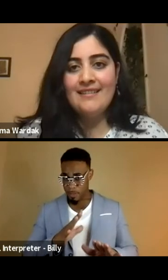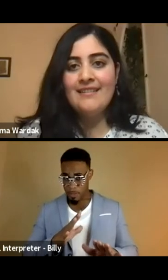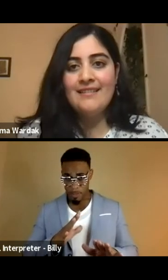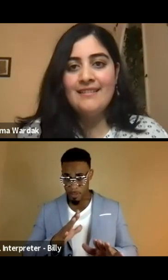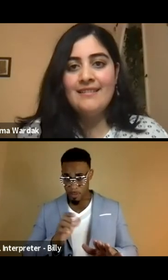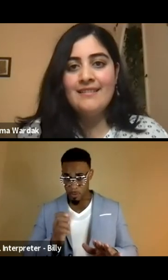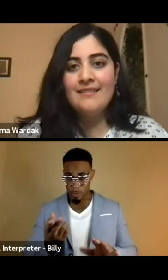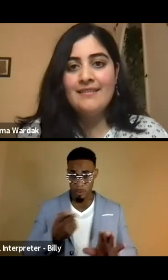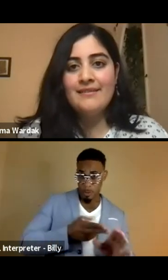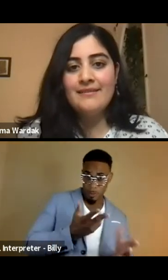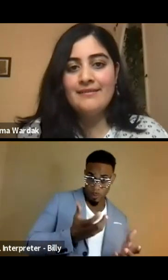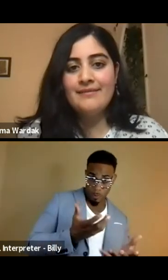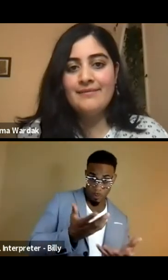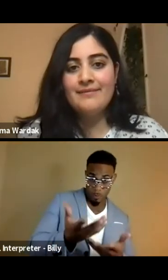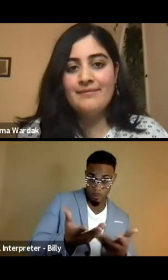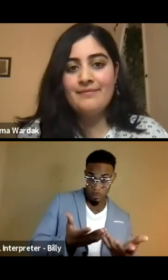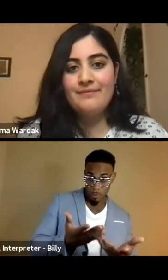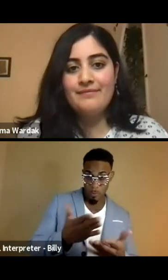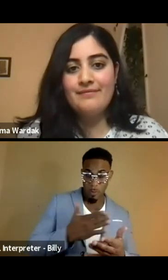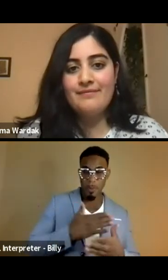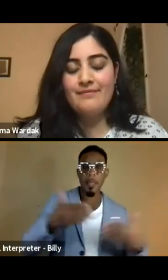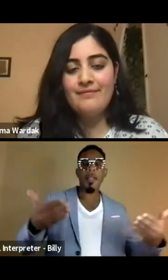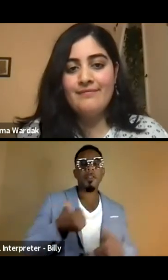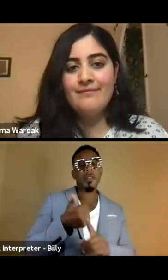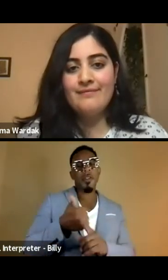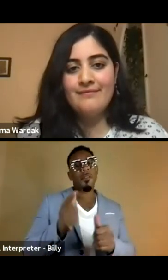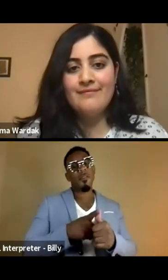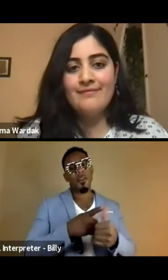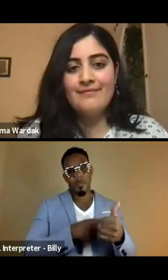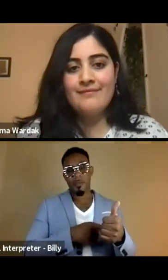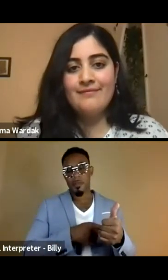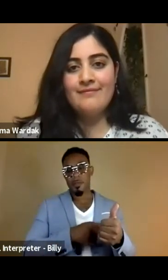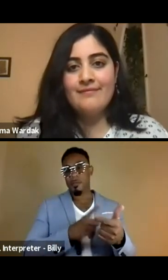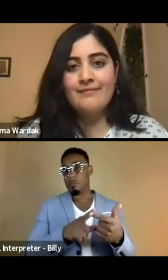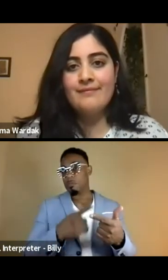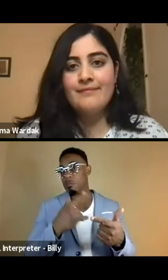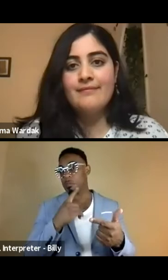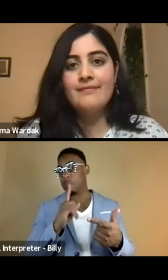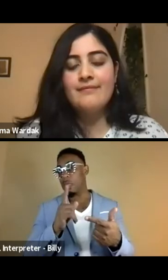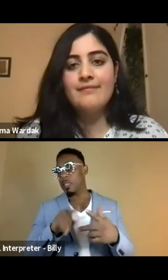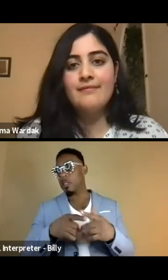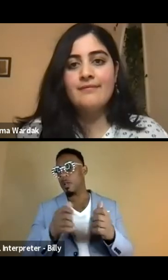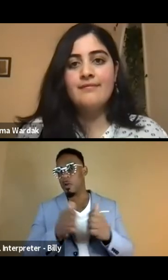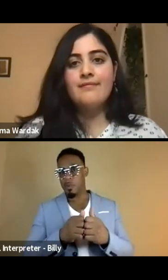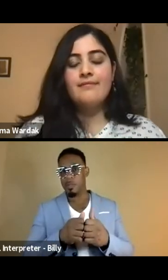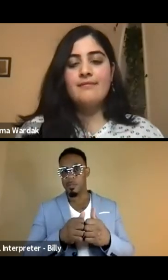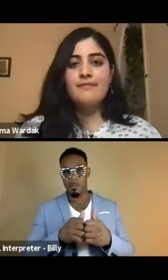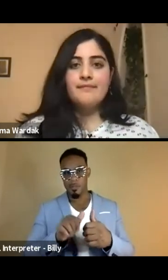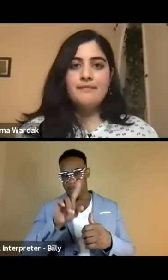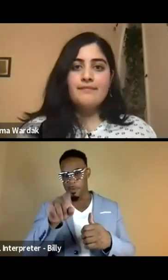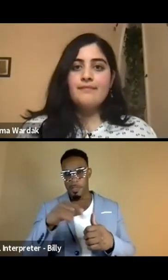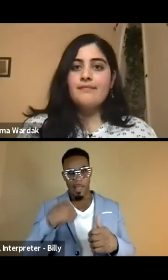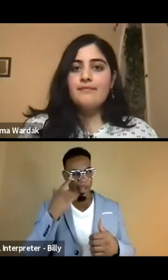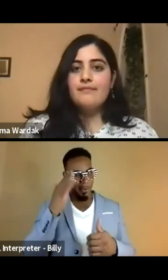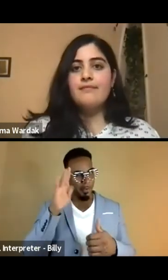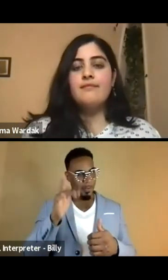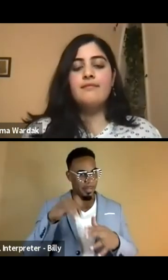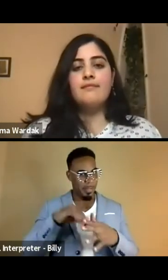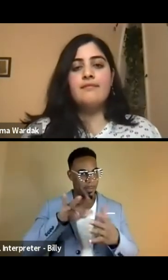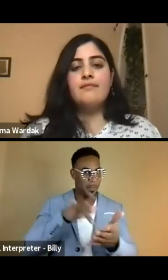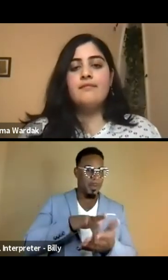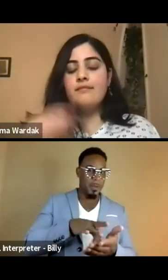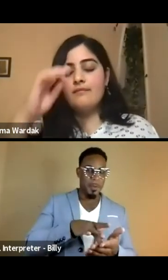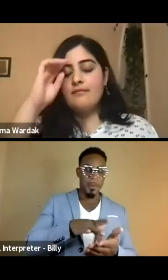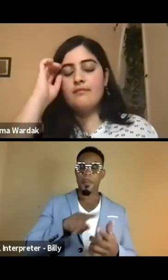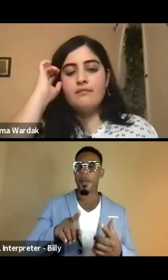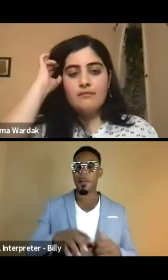jump in and if you, if you can please introduce yourself and maybe talk to start with, start this question that I know you came in the middle of,